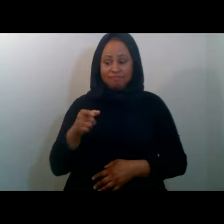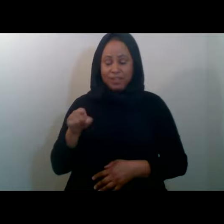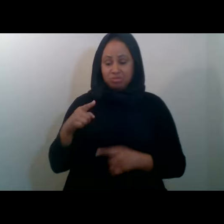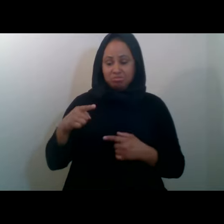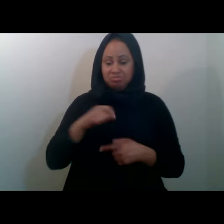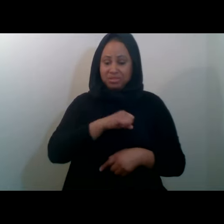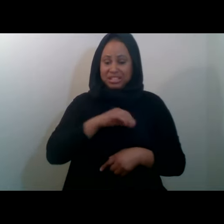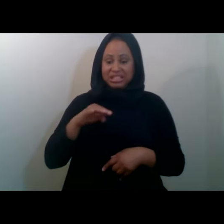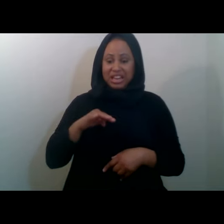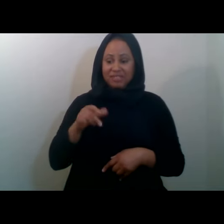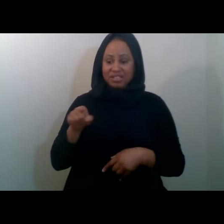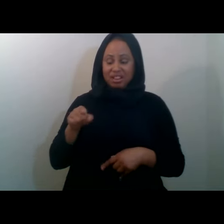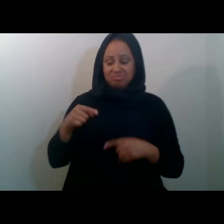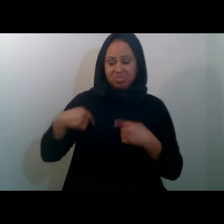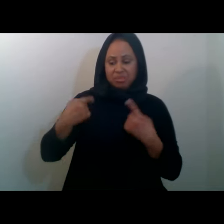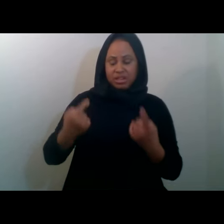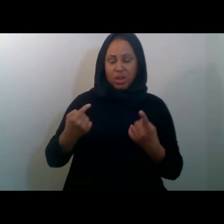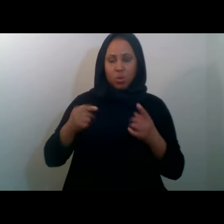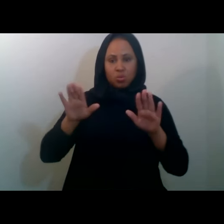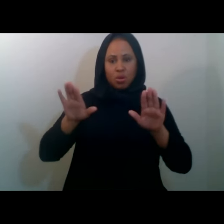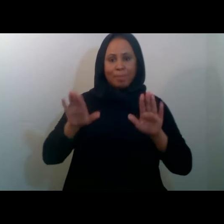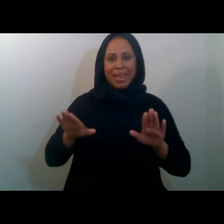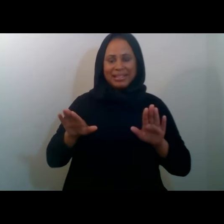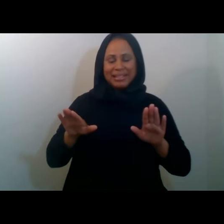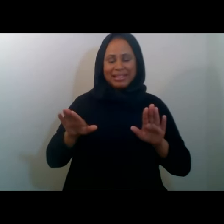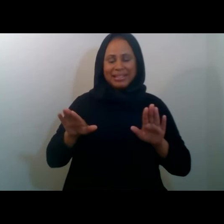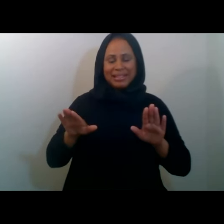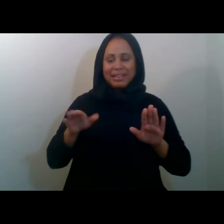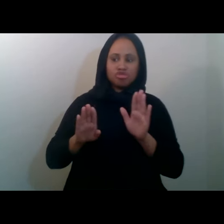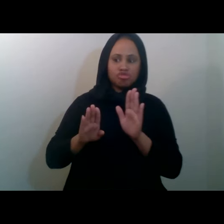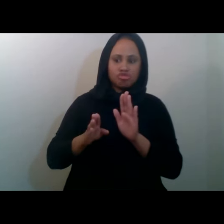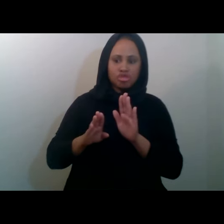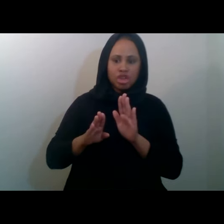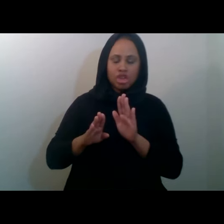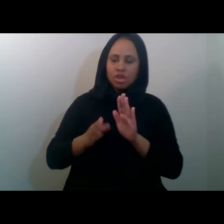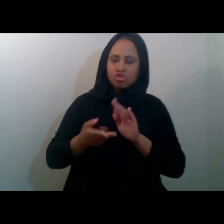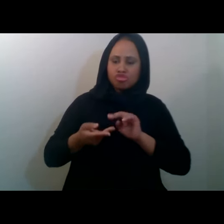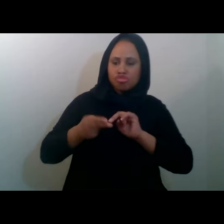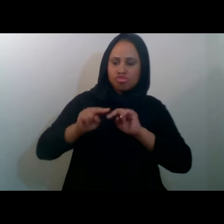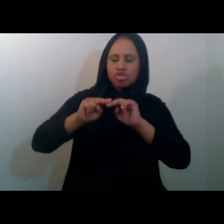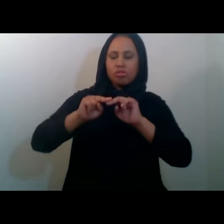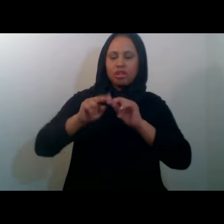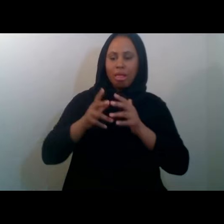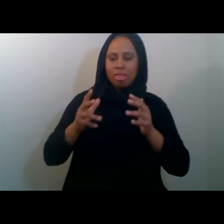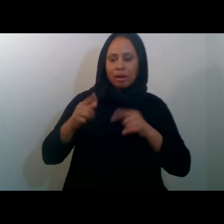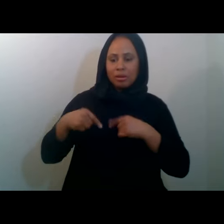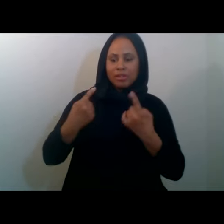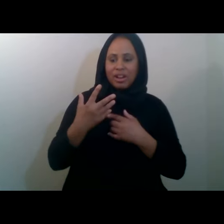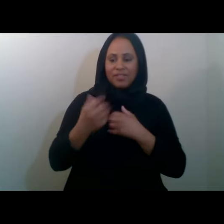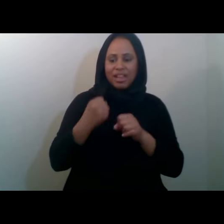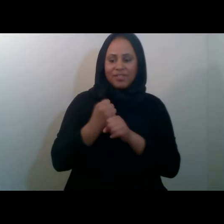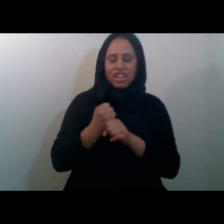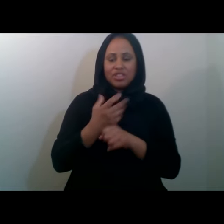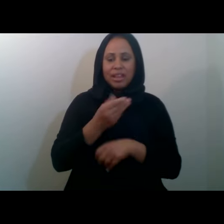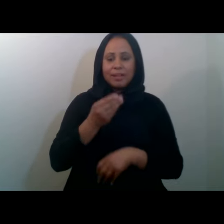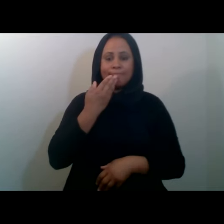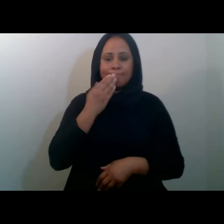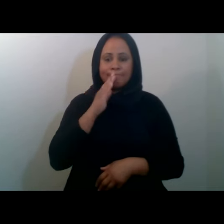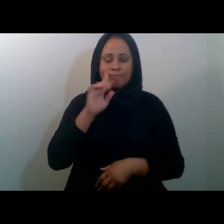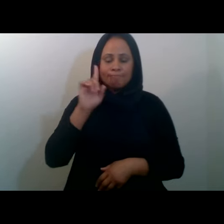It's grown a lot the last five years. Alhamdulillah, starting with Project Rizq, who has